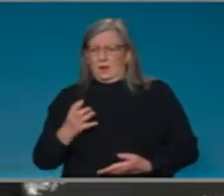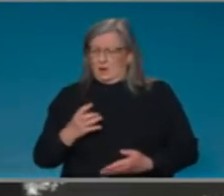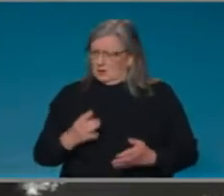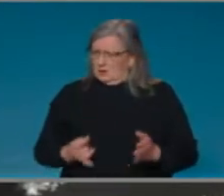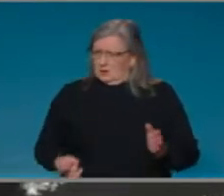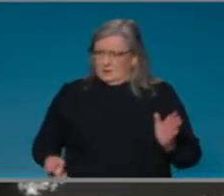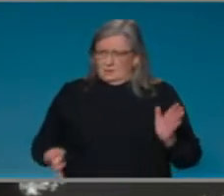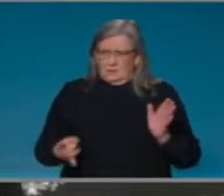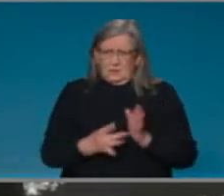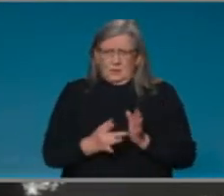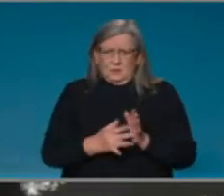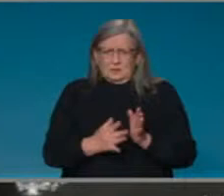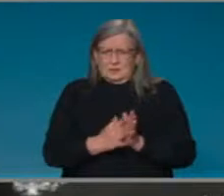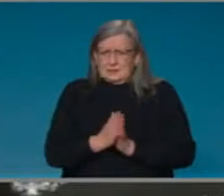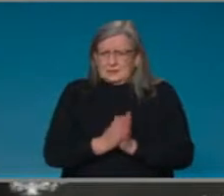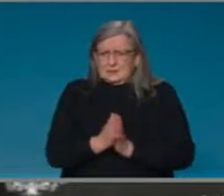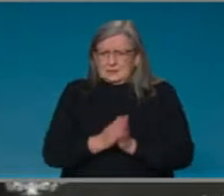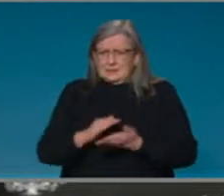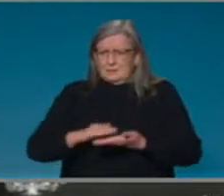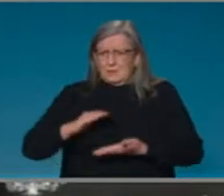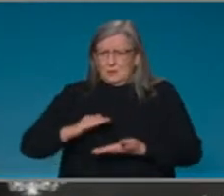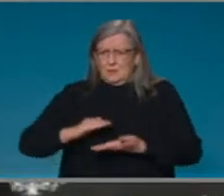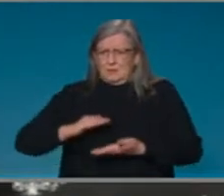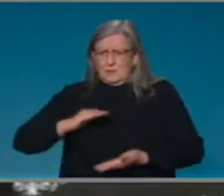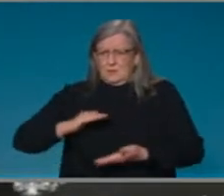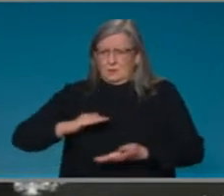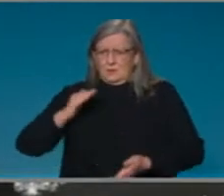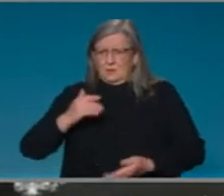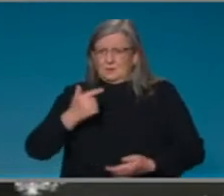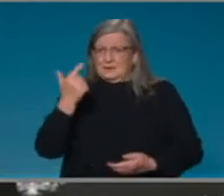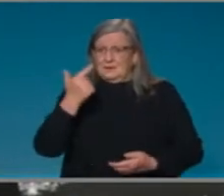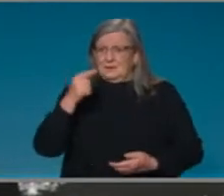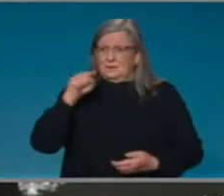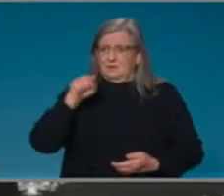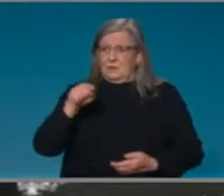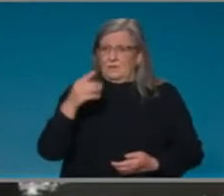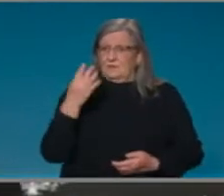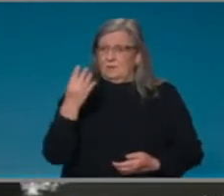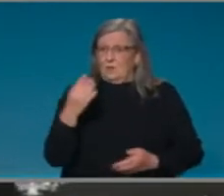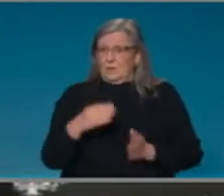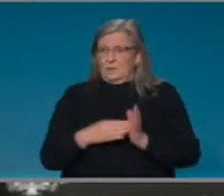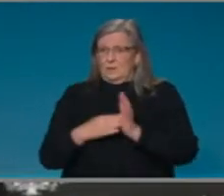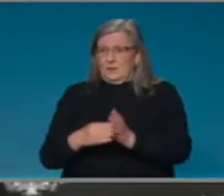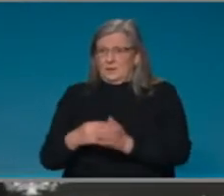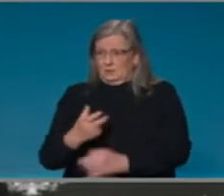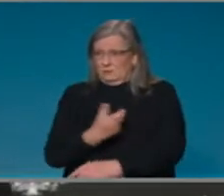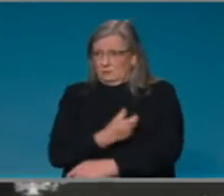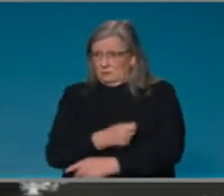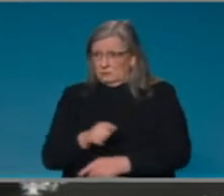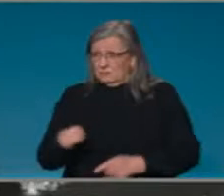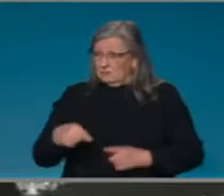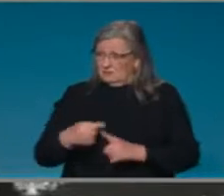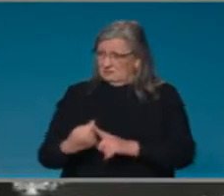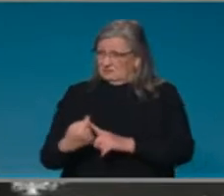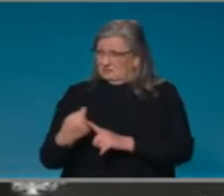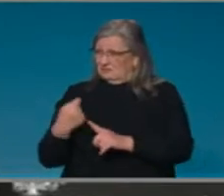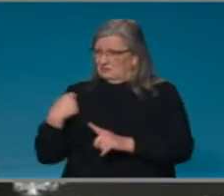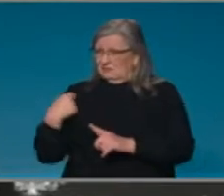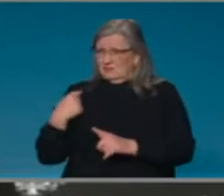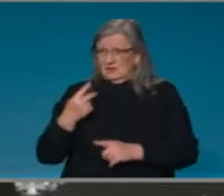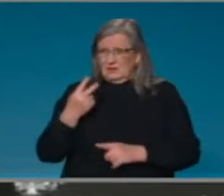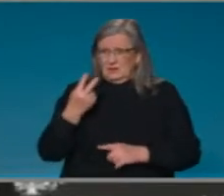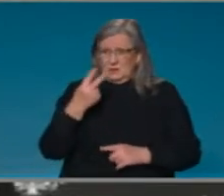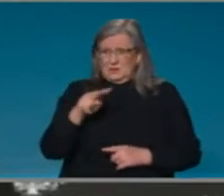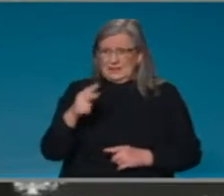.4 million vaccinations in the last 28 days, over 7.4 million